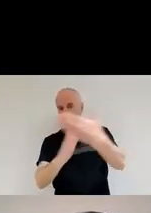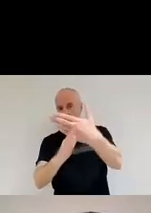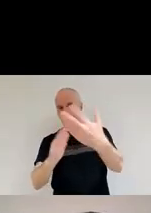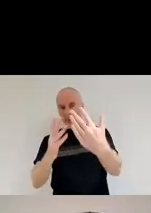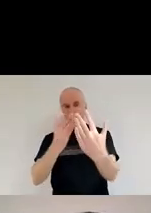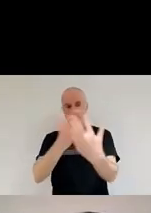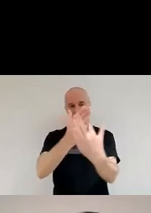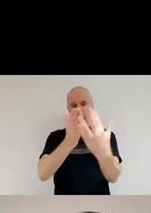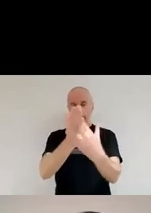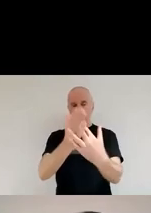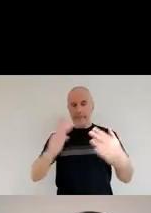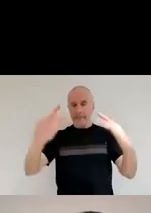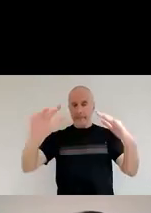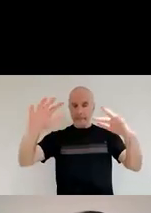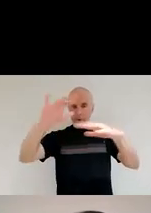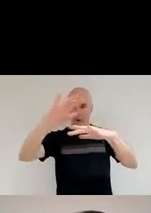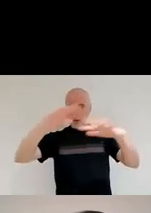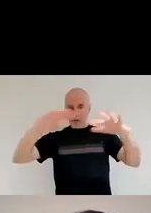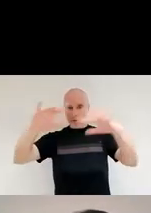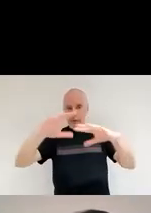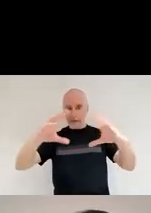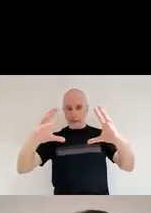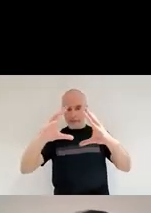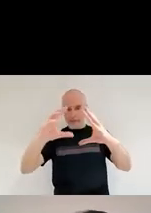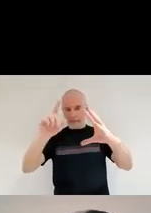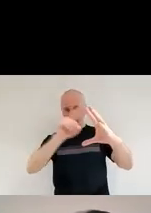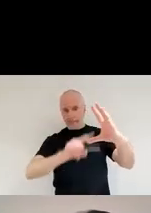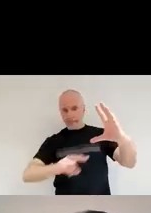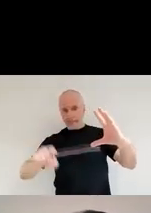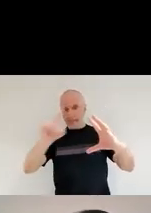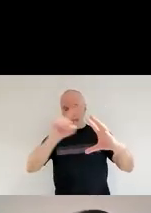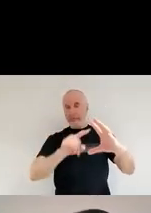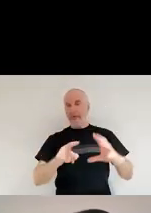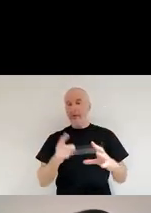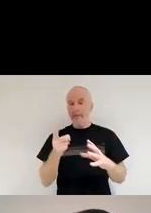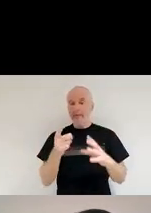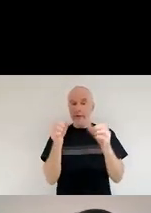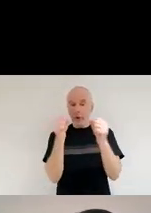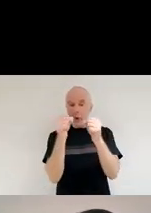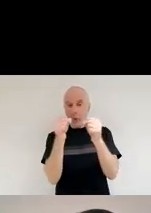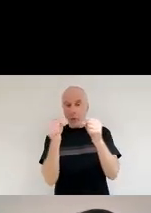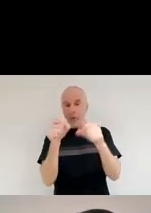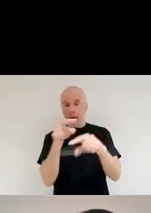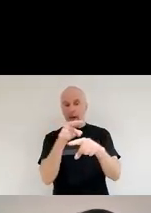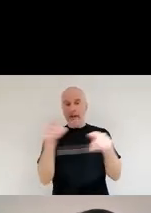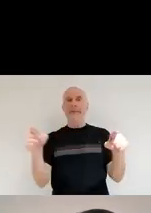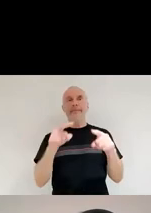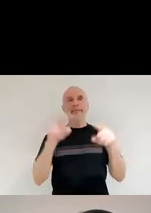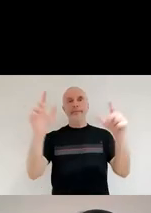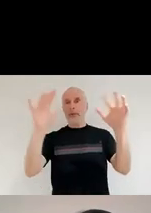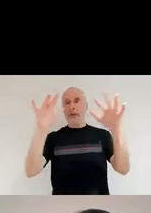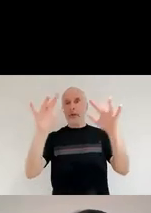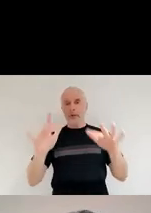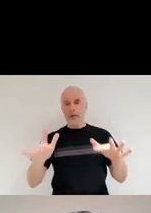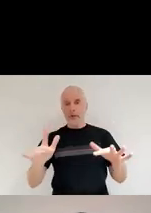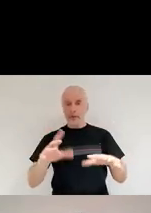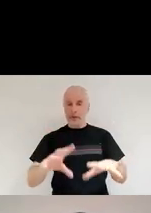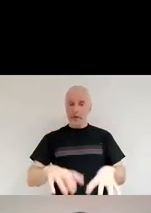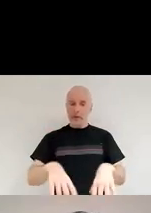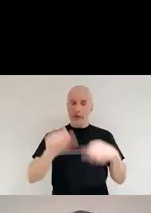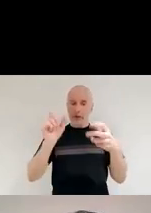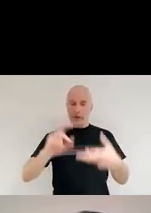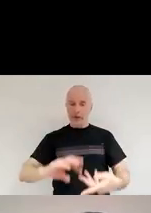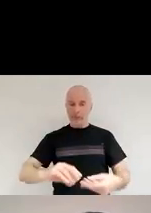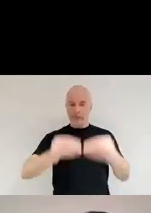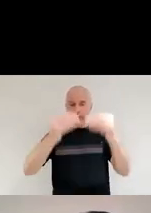dust, the gas was allowed to cool and dust was allowed to form over time, right? And this is crazy because